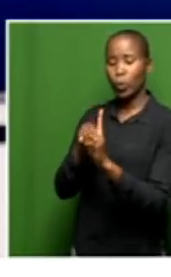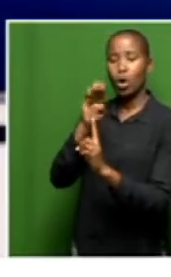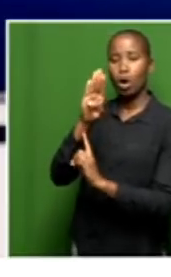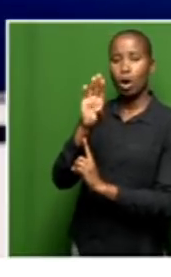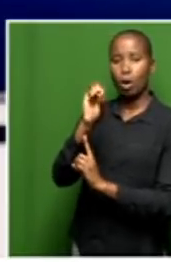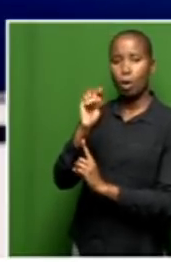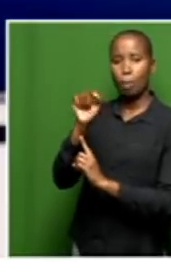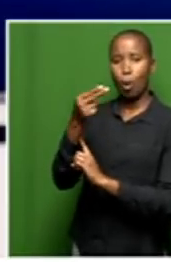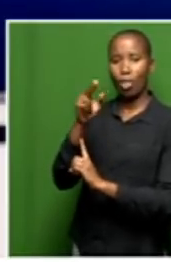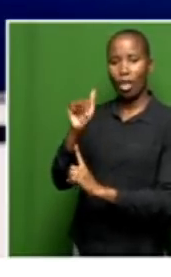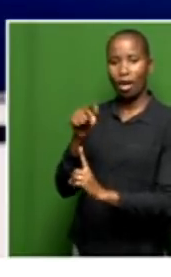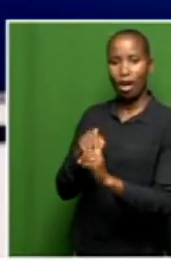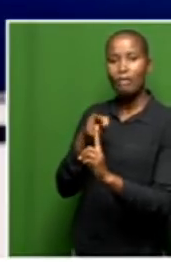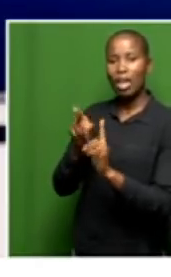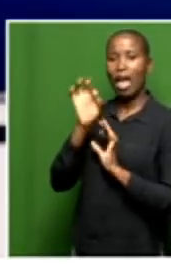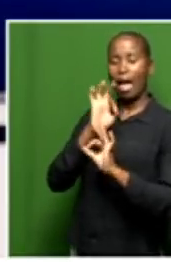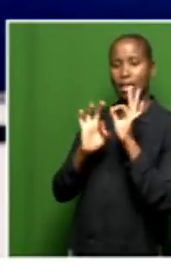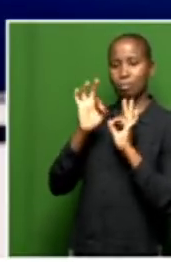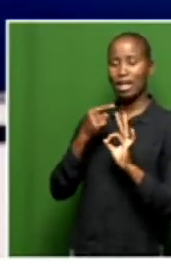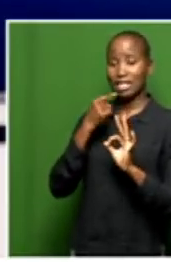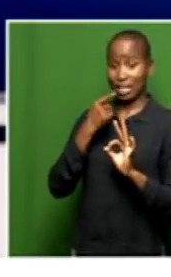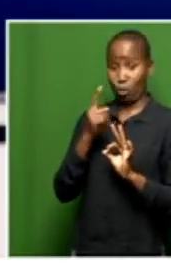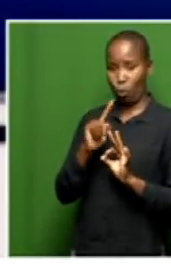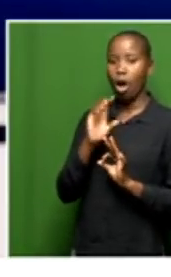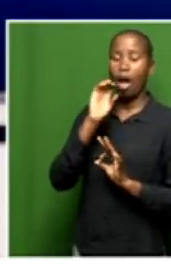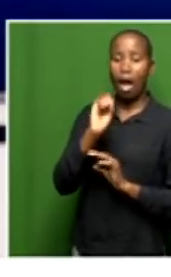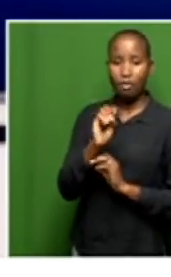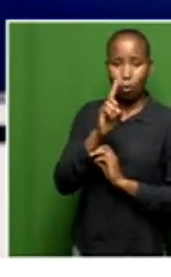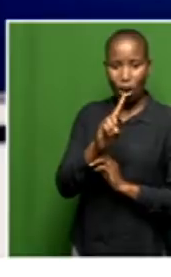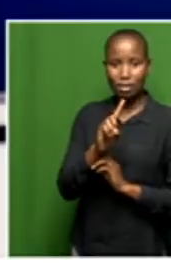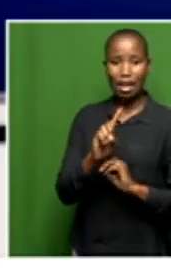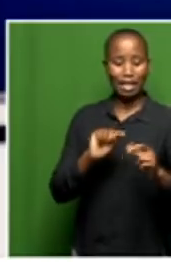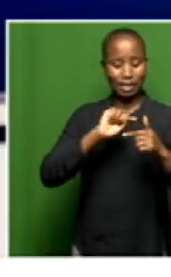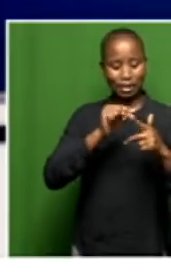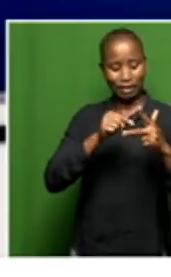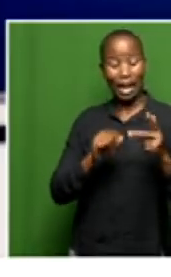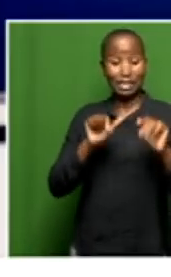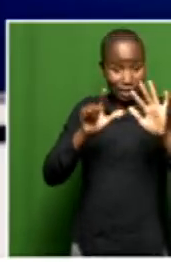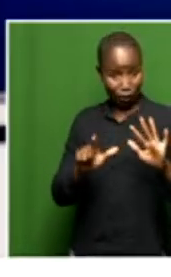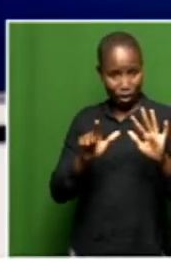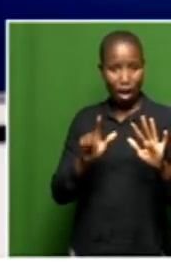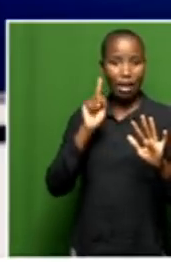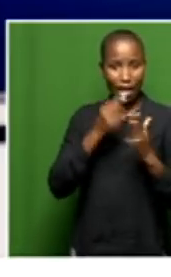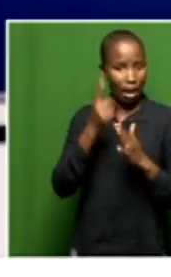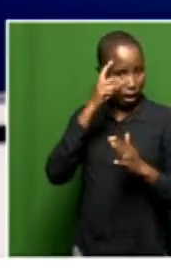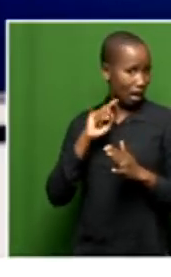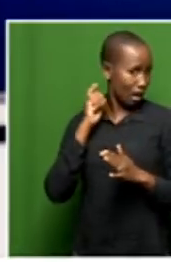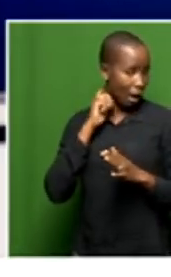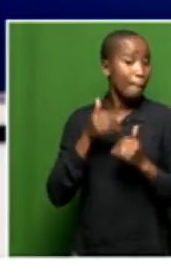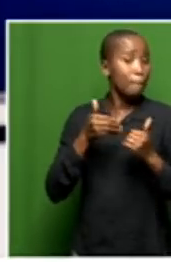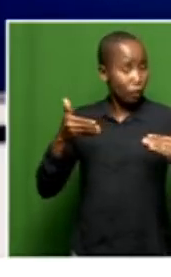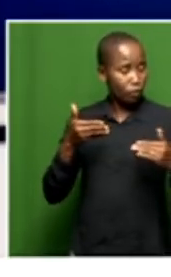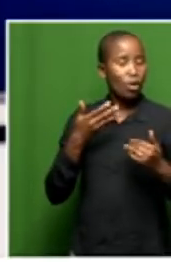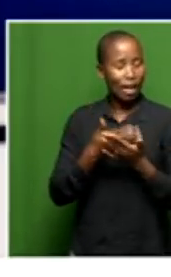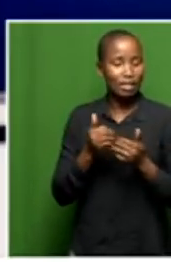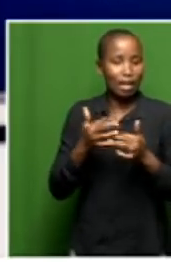there are about seven points that needs to be adhered to before the facility can open. But the department, as we